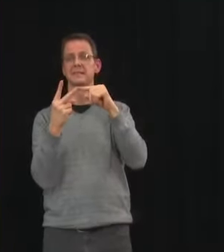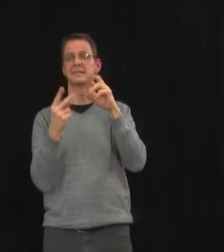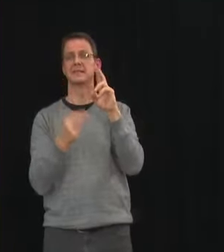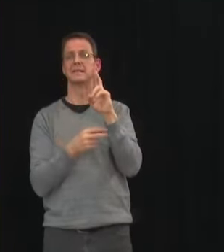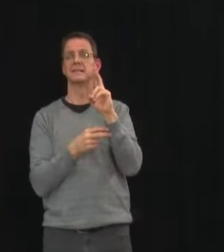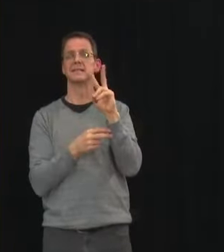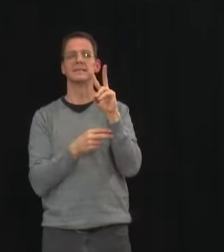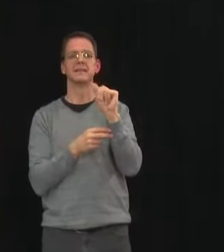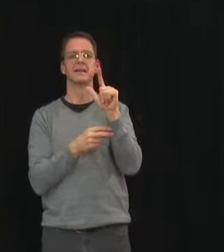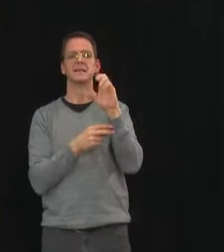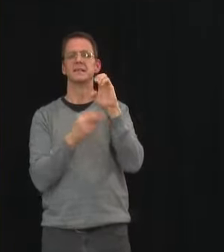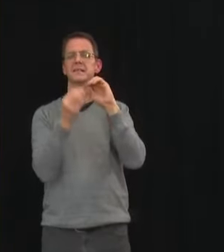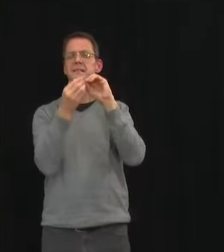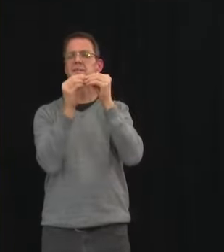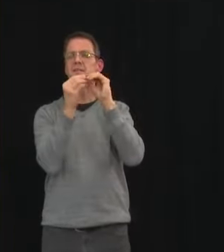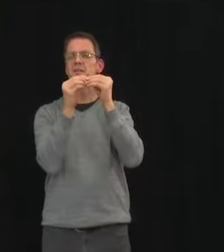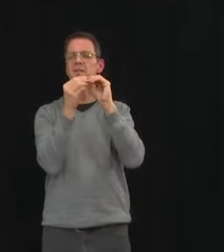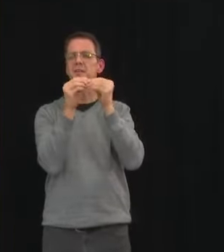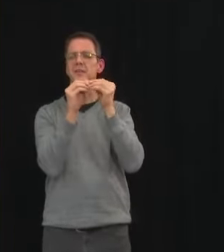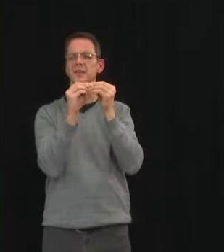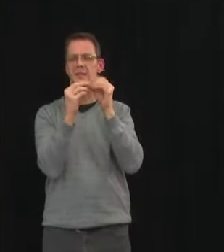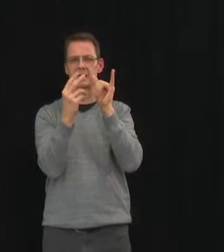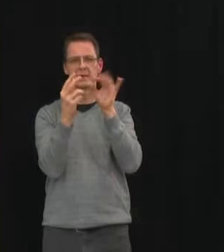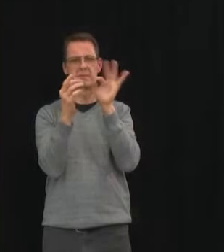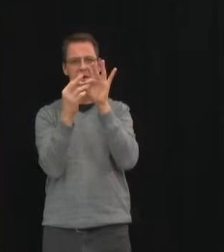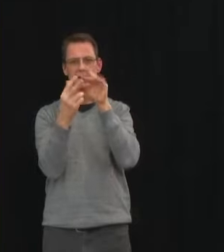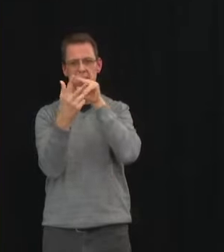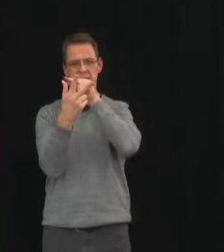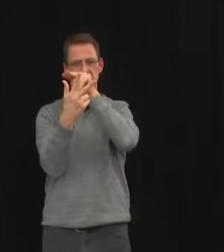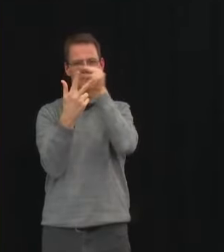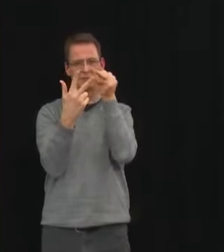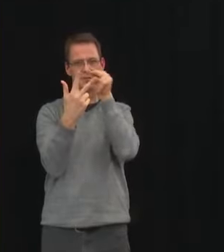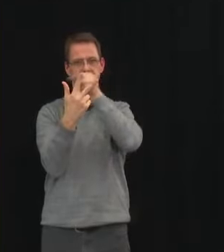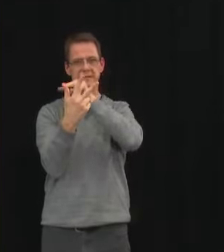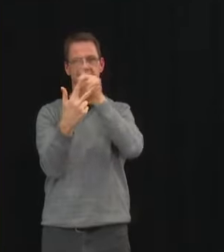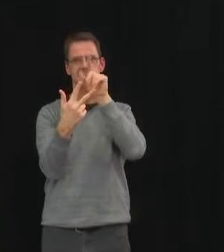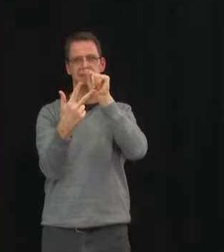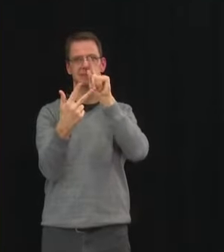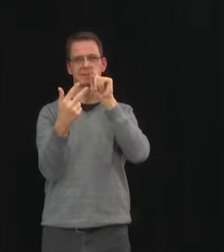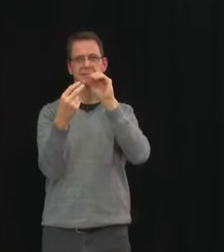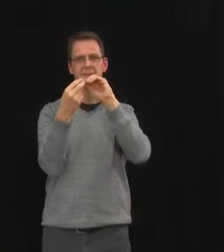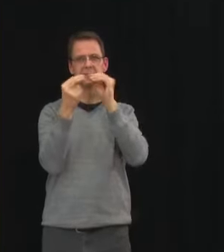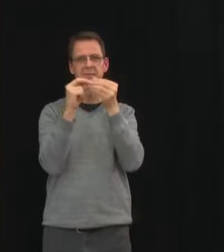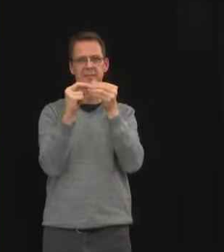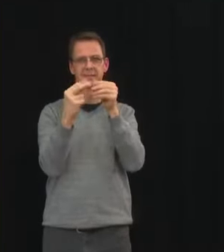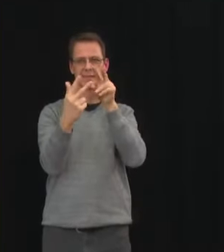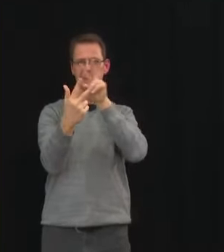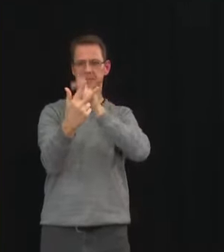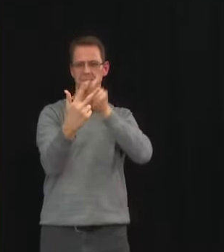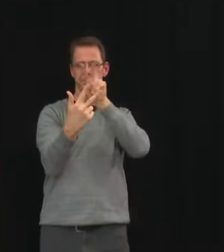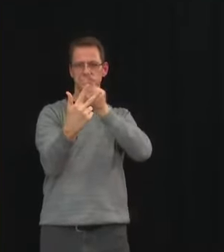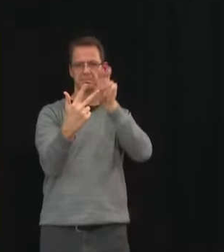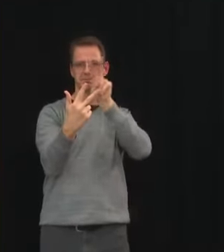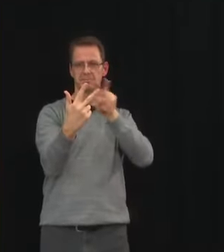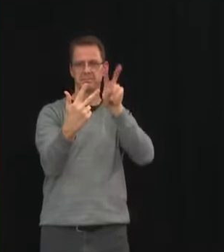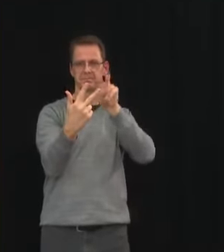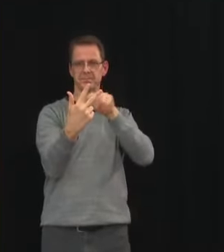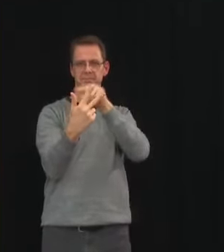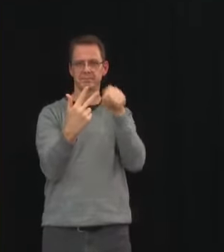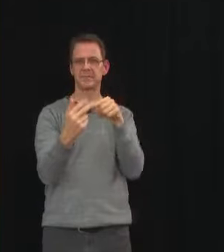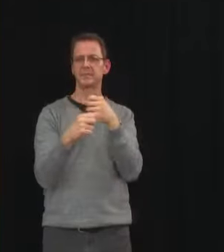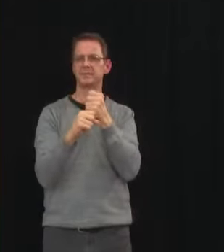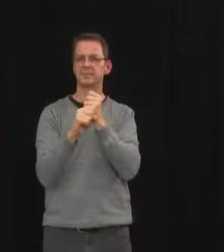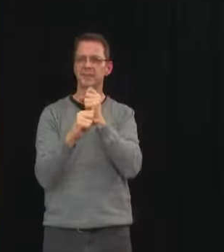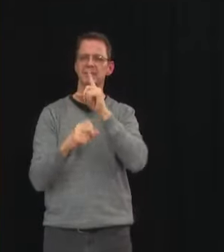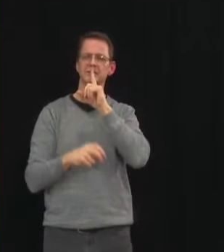that it was necessary for us to to be able to make sure that we are continuing with step two we're continuing with a